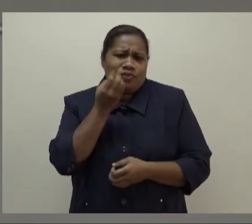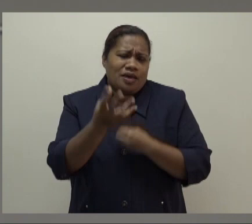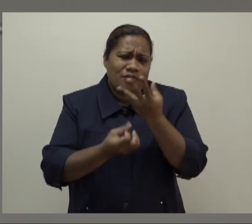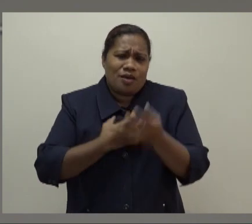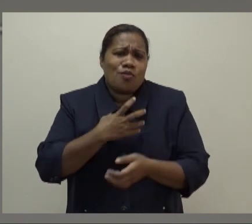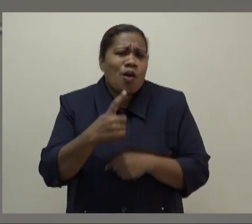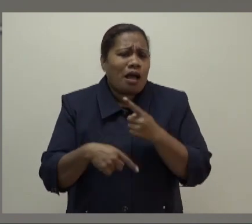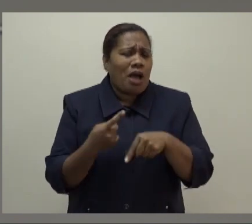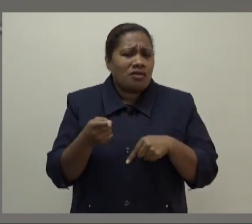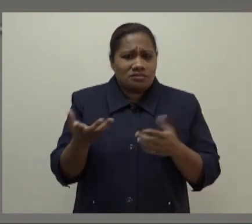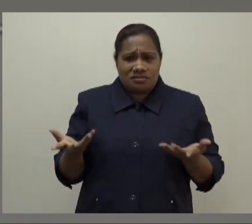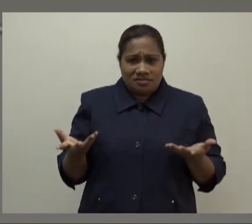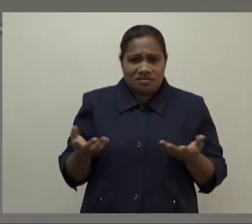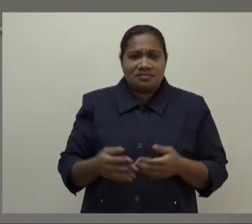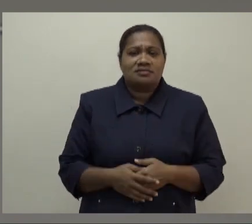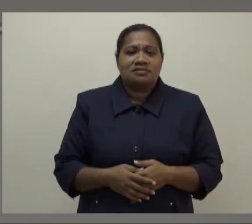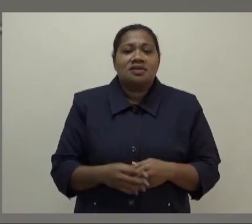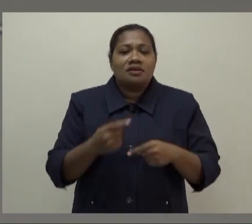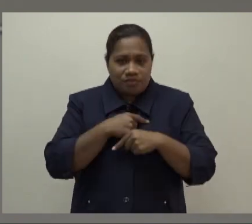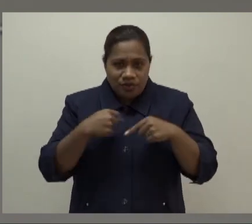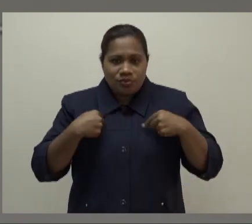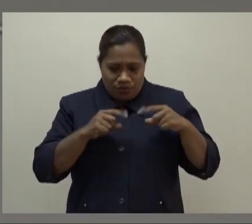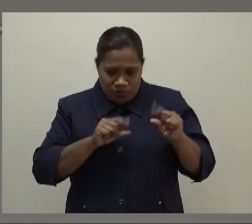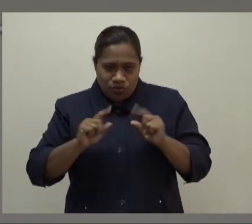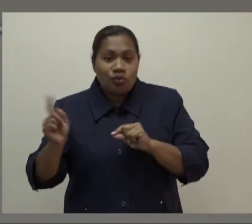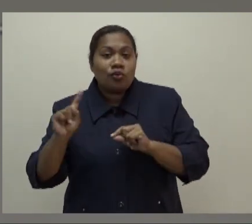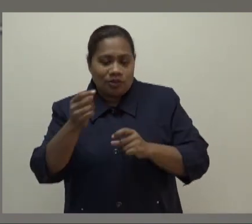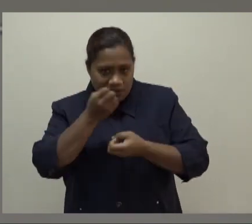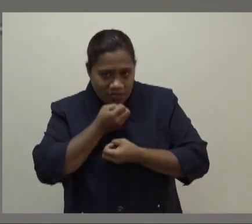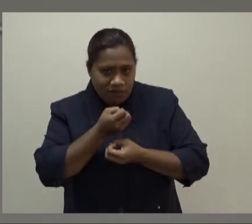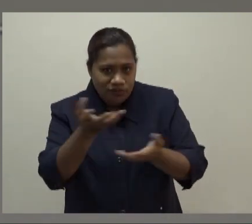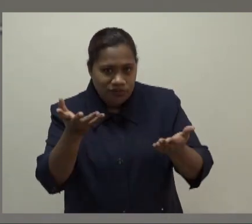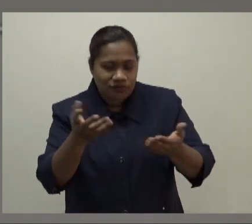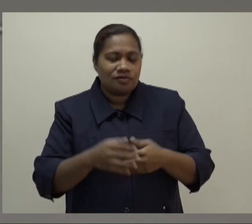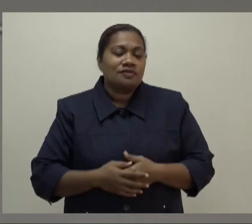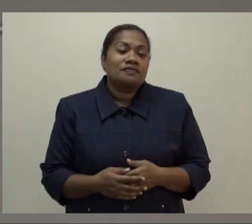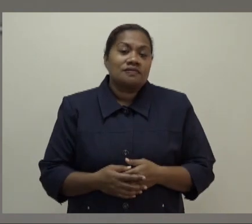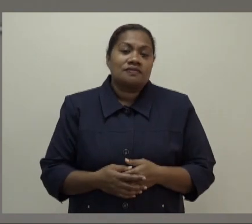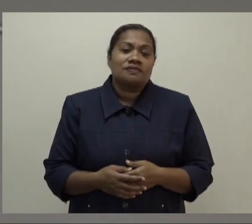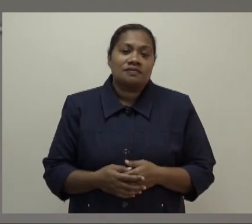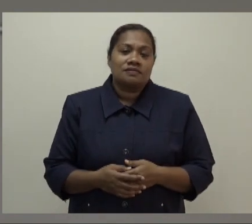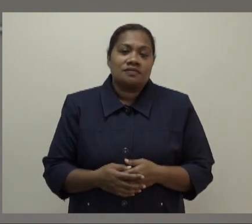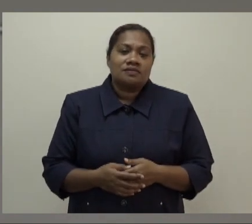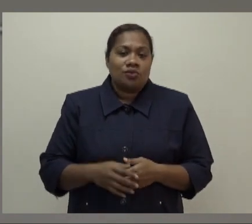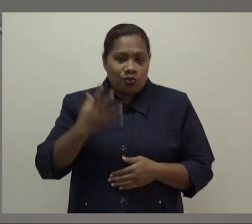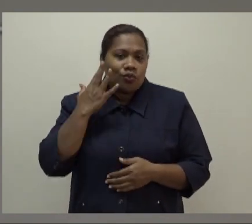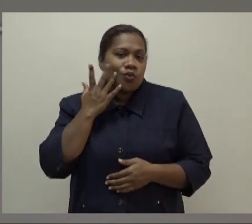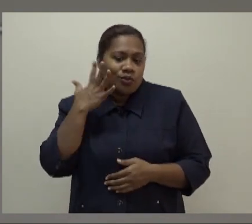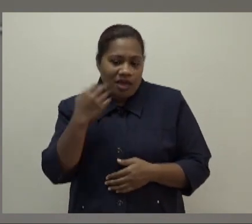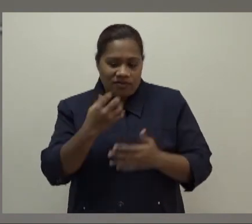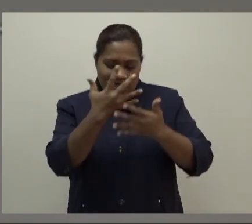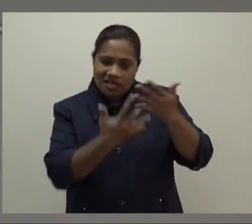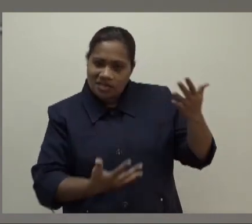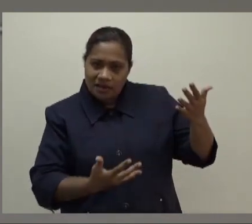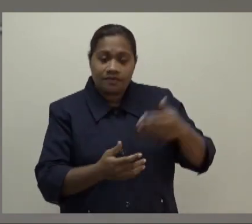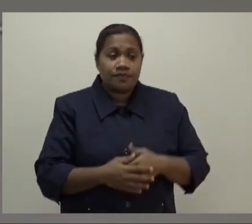to that. We'll be enforcing what has been said and what is going to be printed out first by the Gazette. Sir, should people